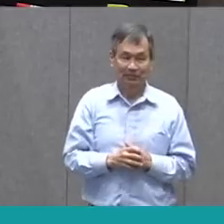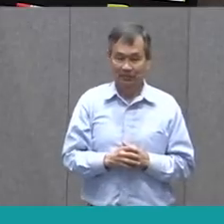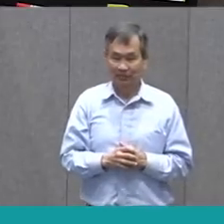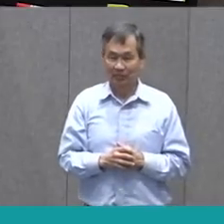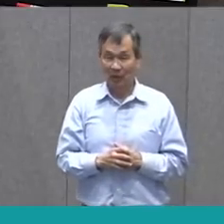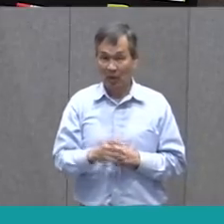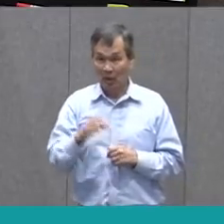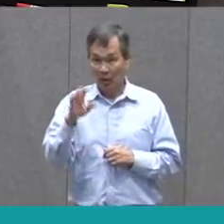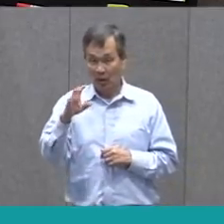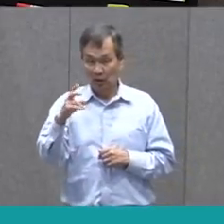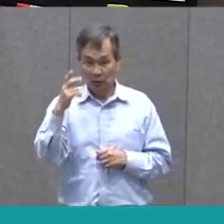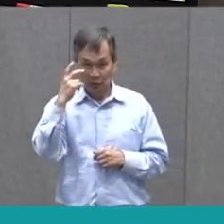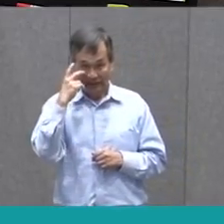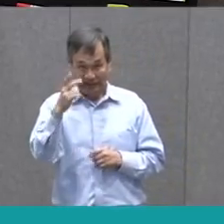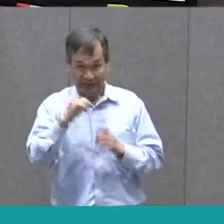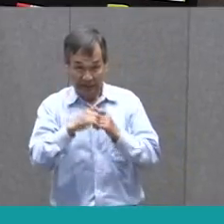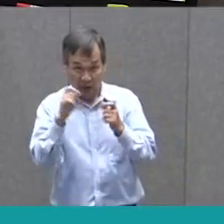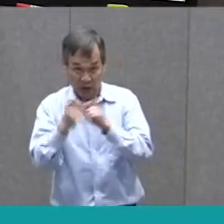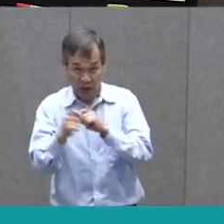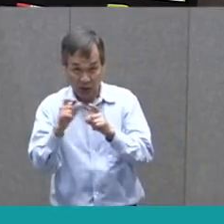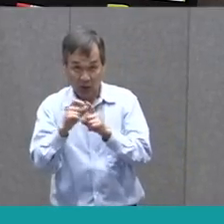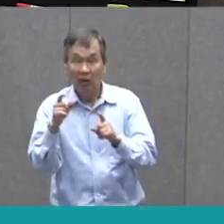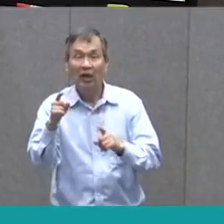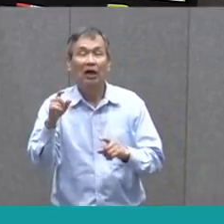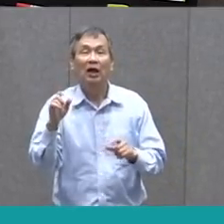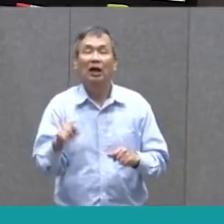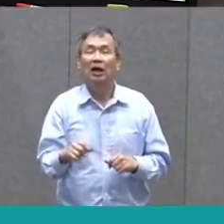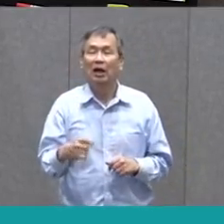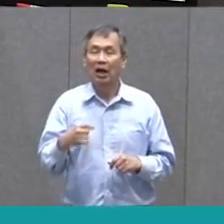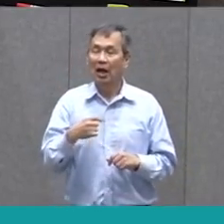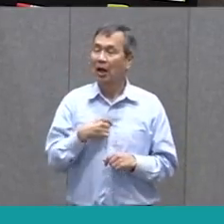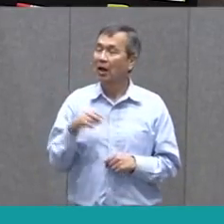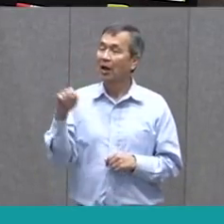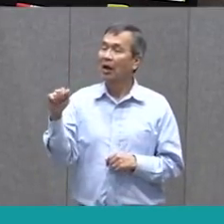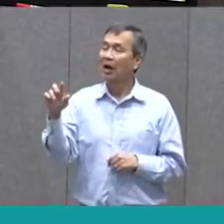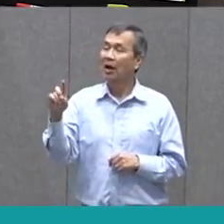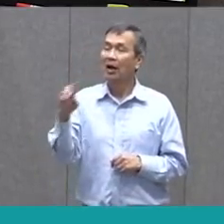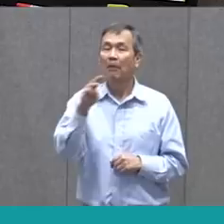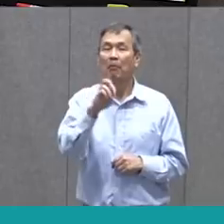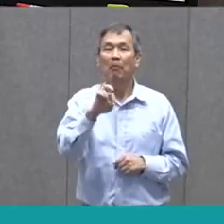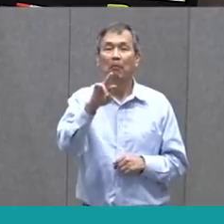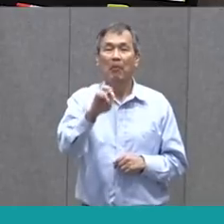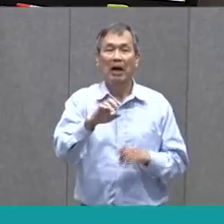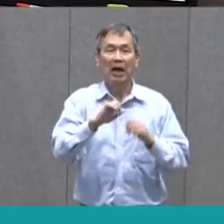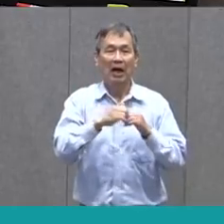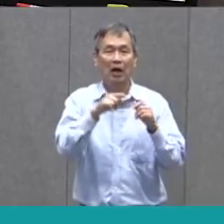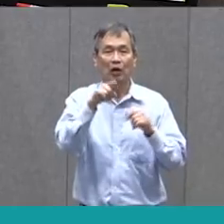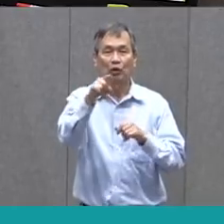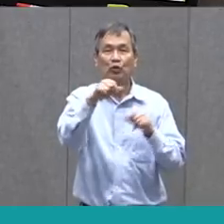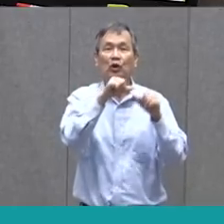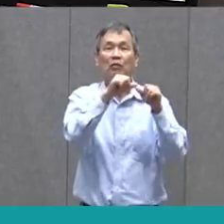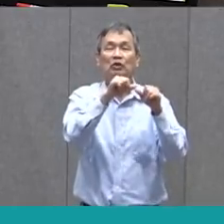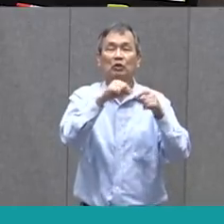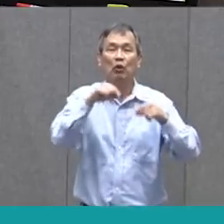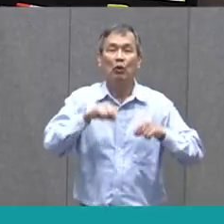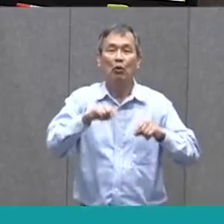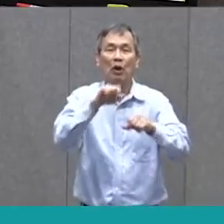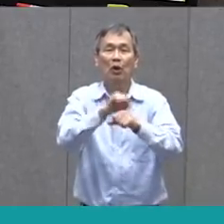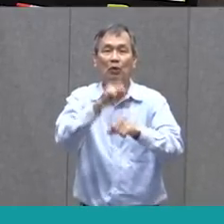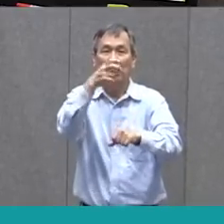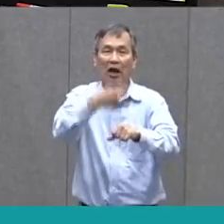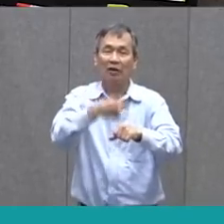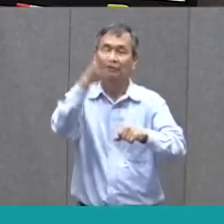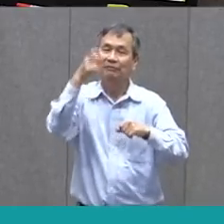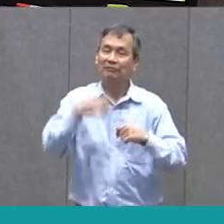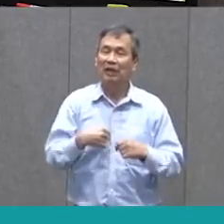But watch how I change our word. I admire how you are persistent when work is hard. I admire